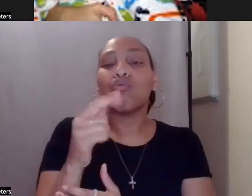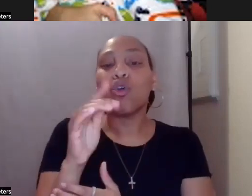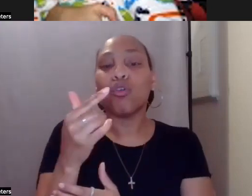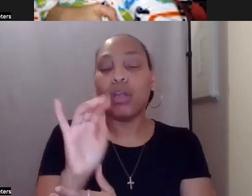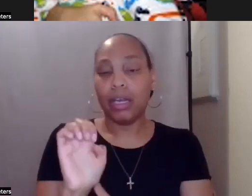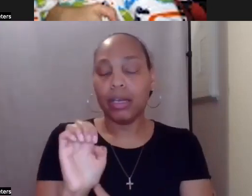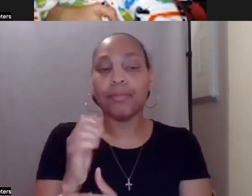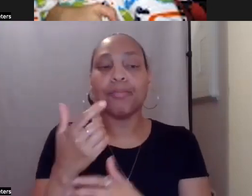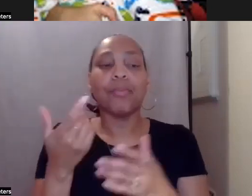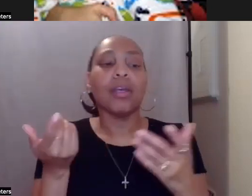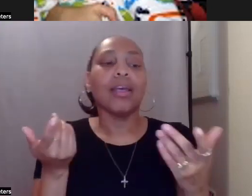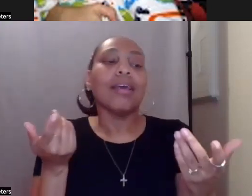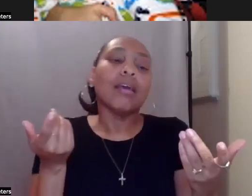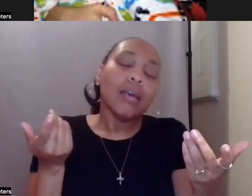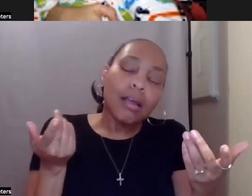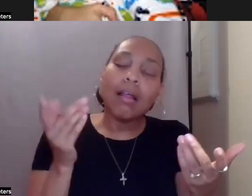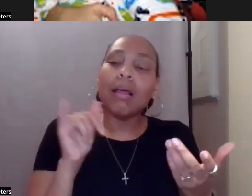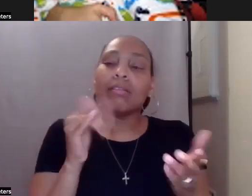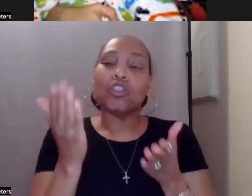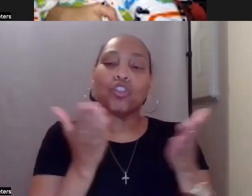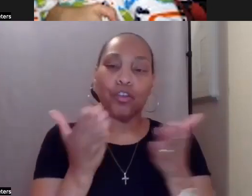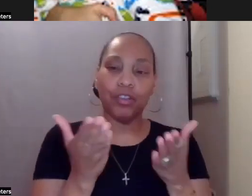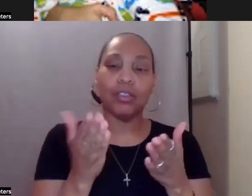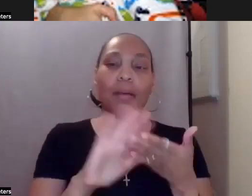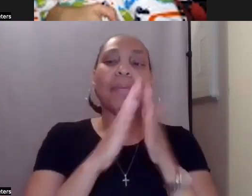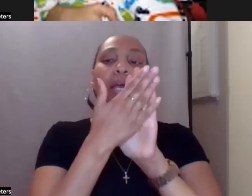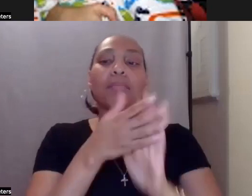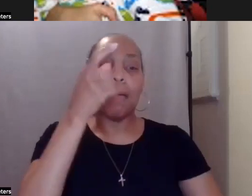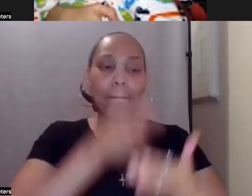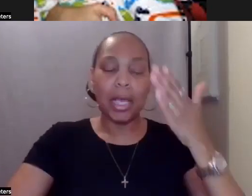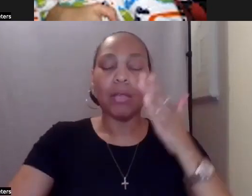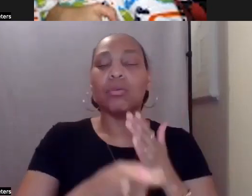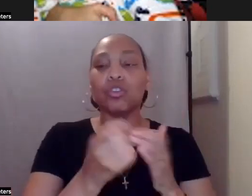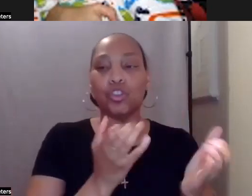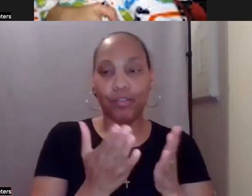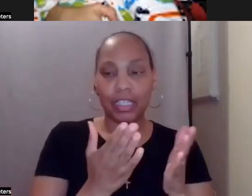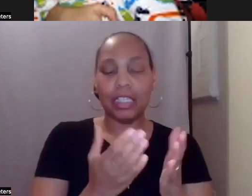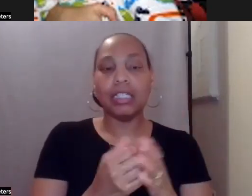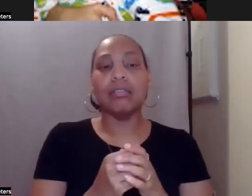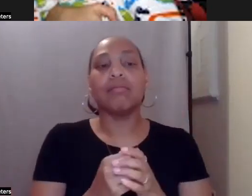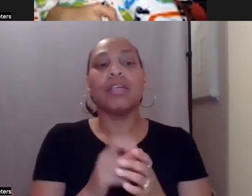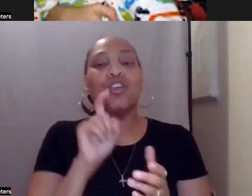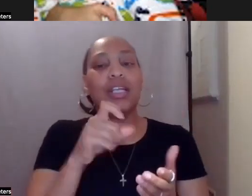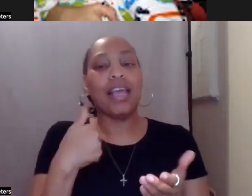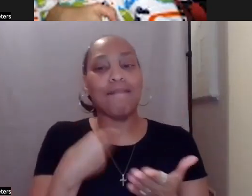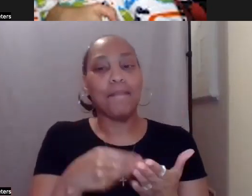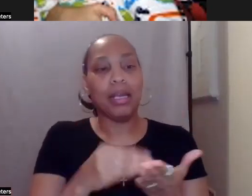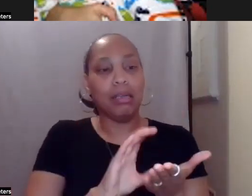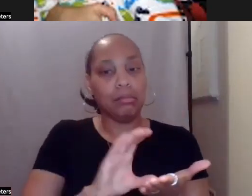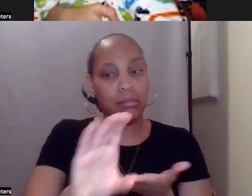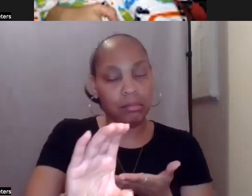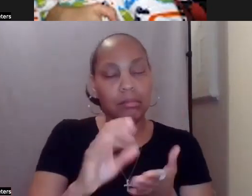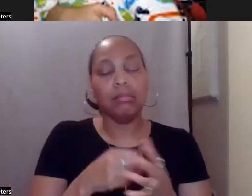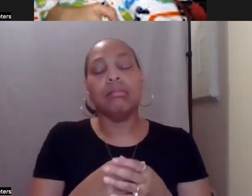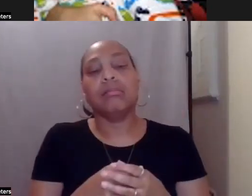service, a billable service in the system. So you're going to have to designate some funding to do that. But from folks that